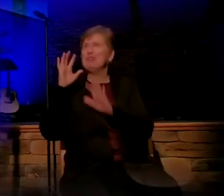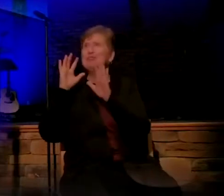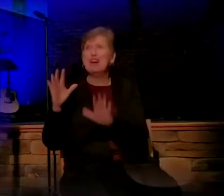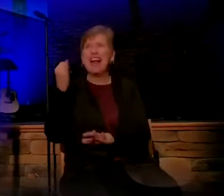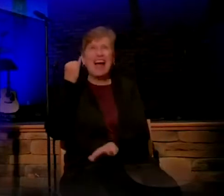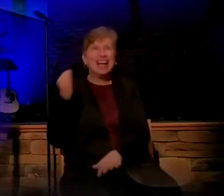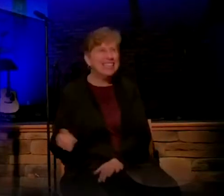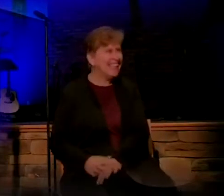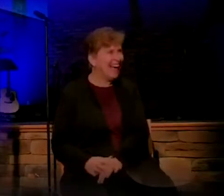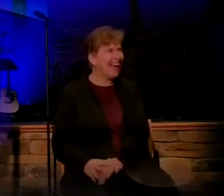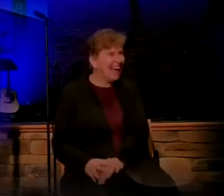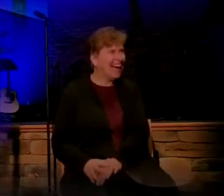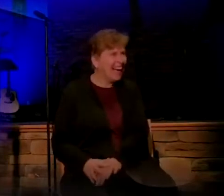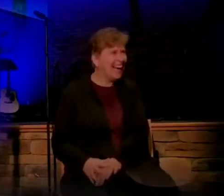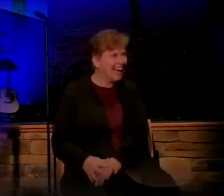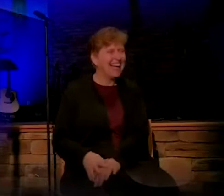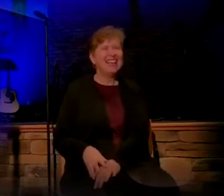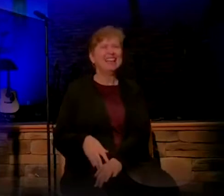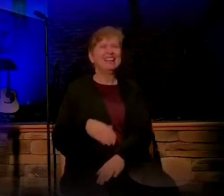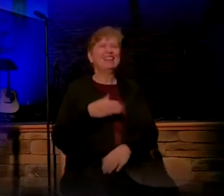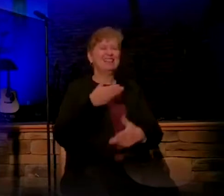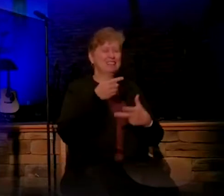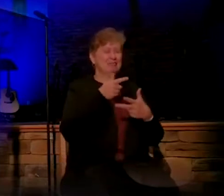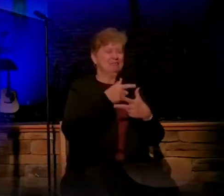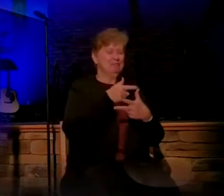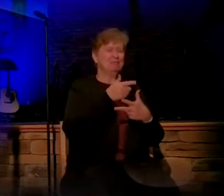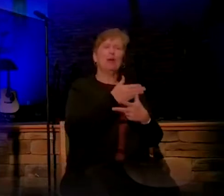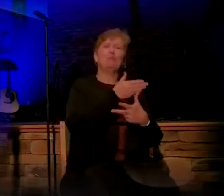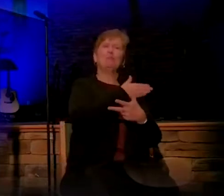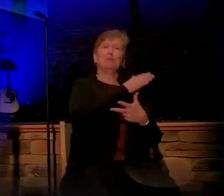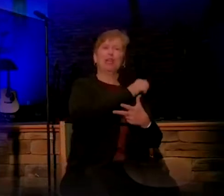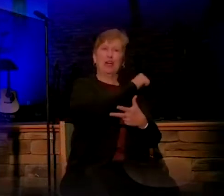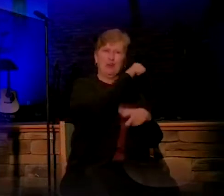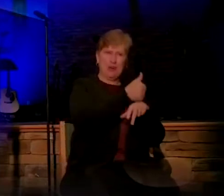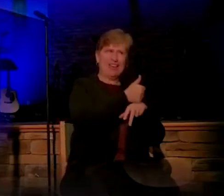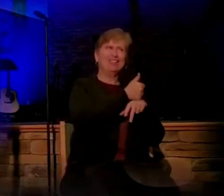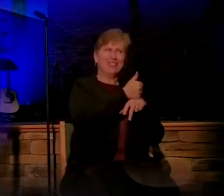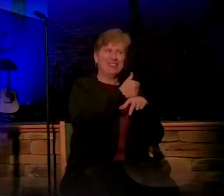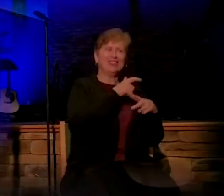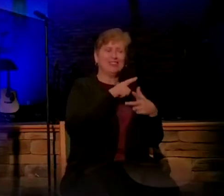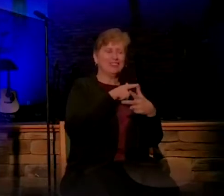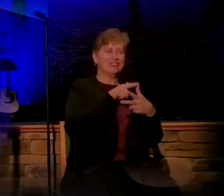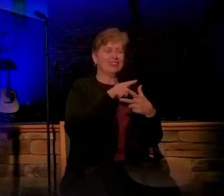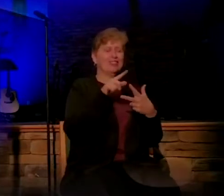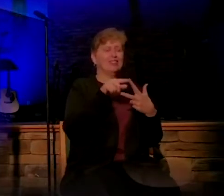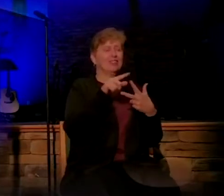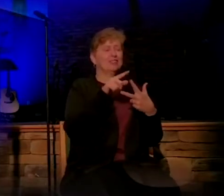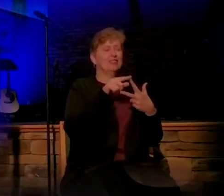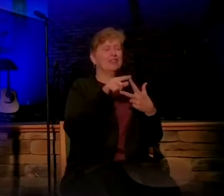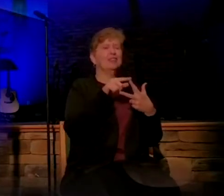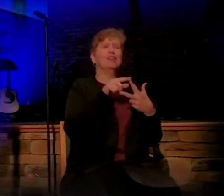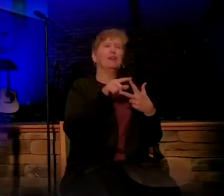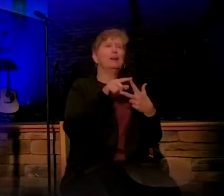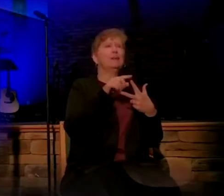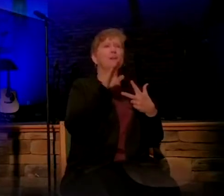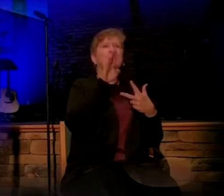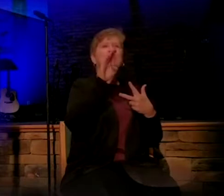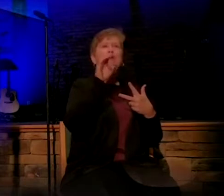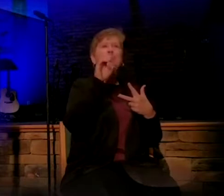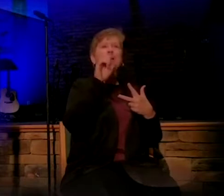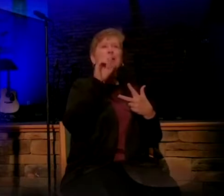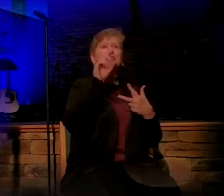one, prearranged marriage. It was called the engagement, which led to step number two, quite often called the betrothal.